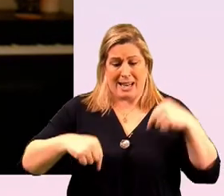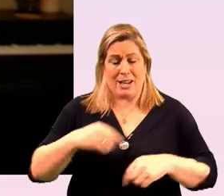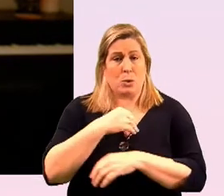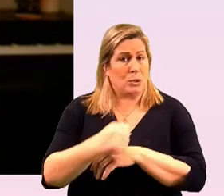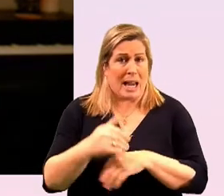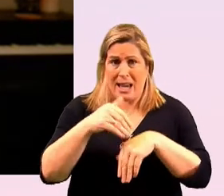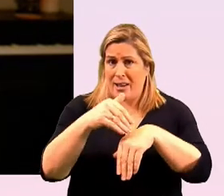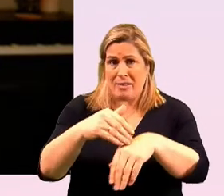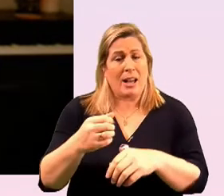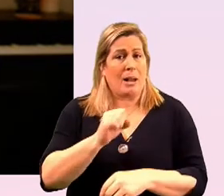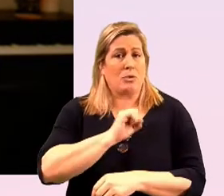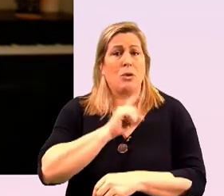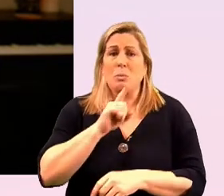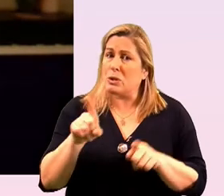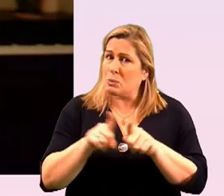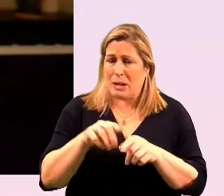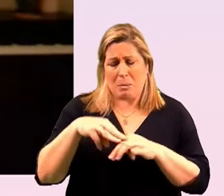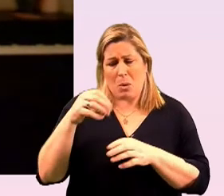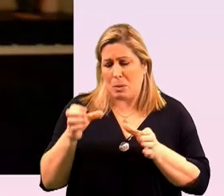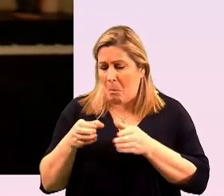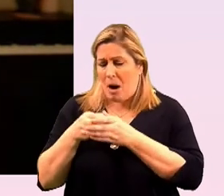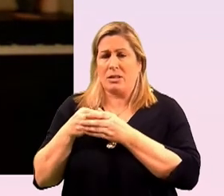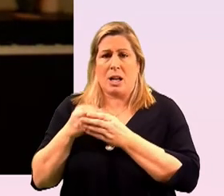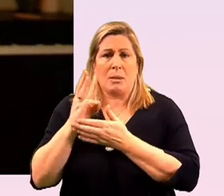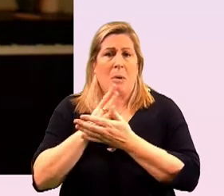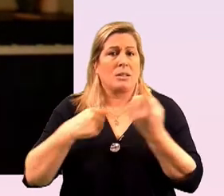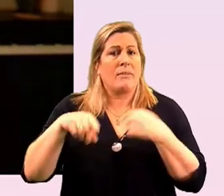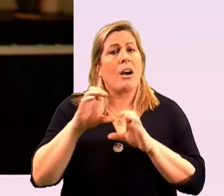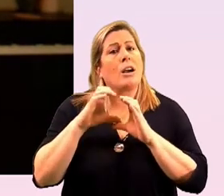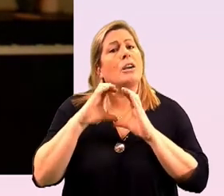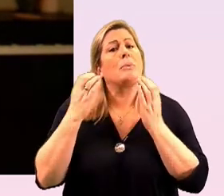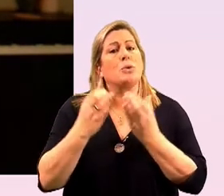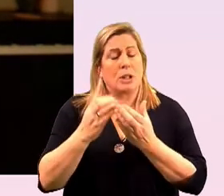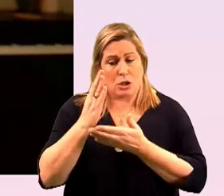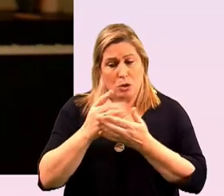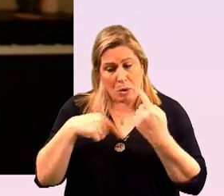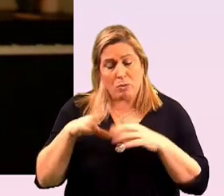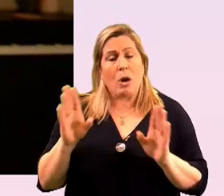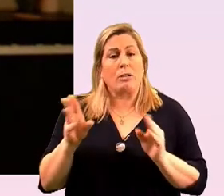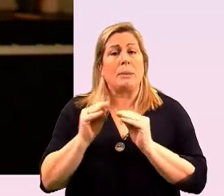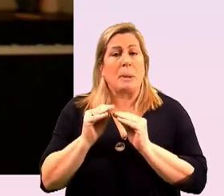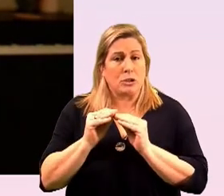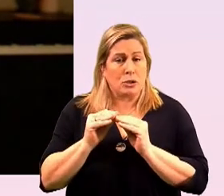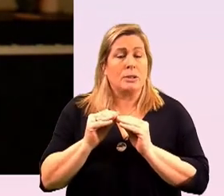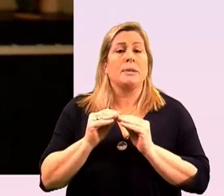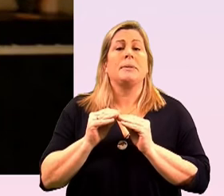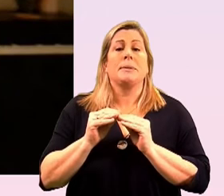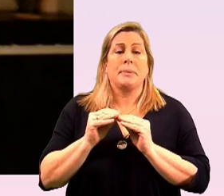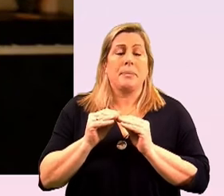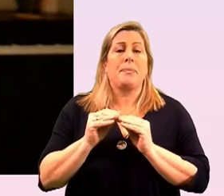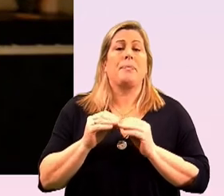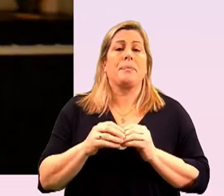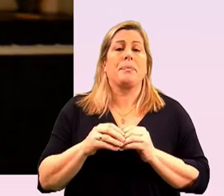also to the most marginalized parts of our community some of whom um we've touched on already um and